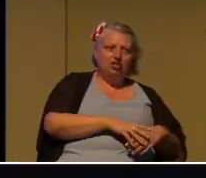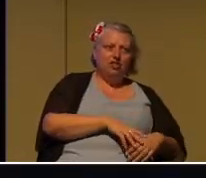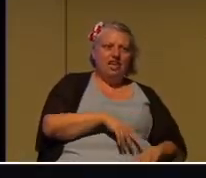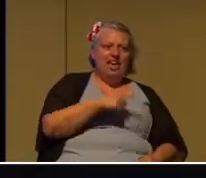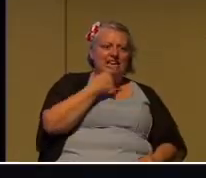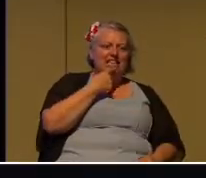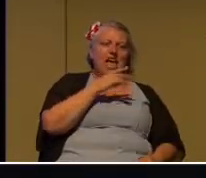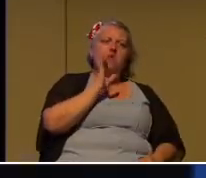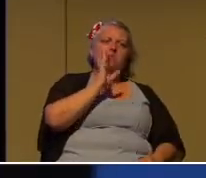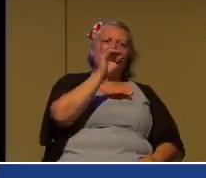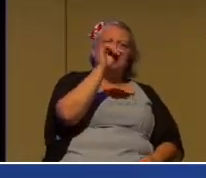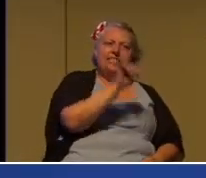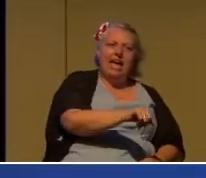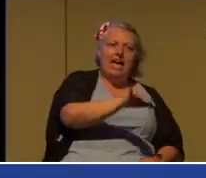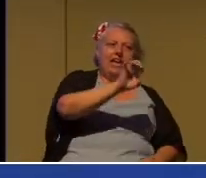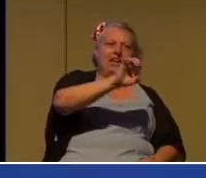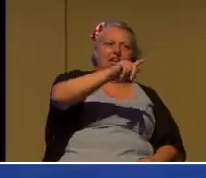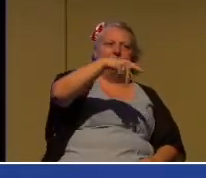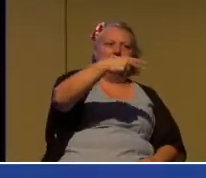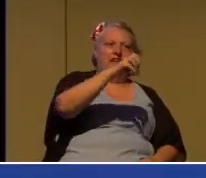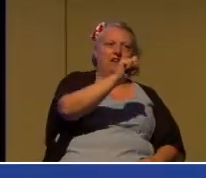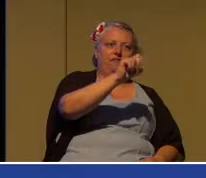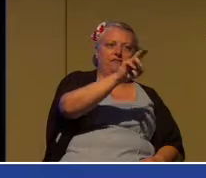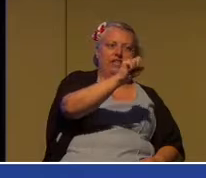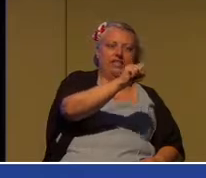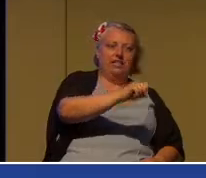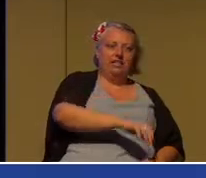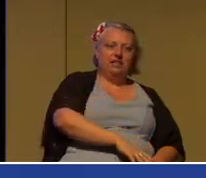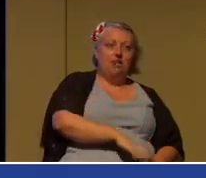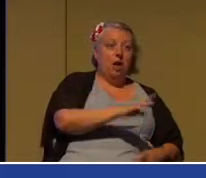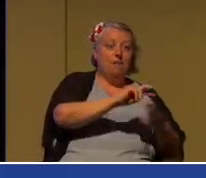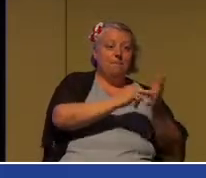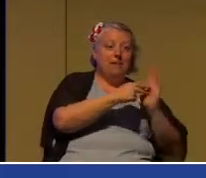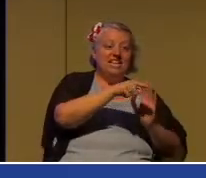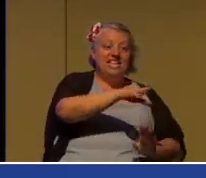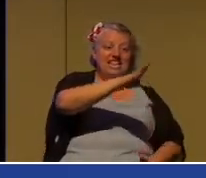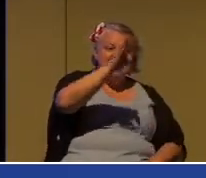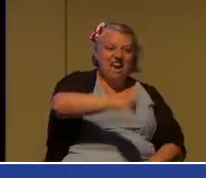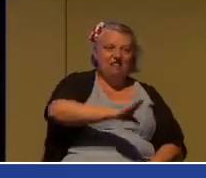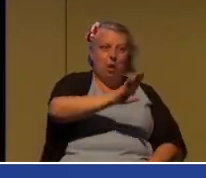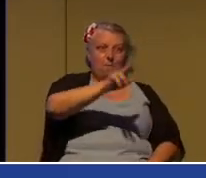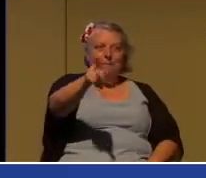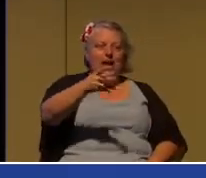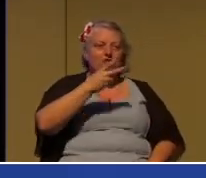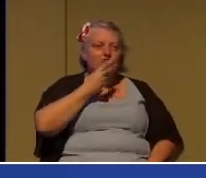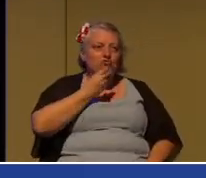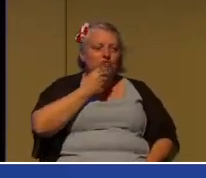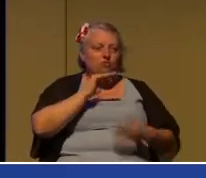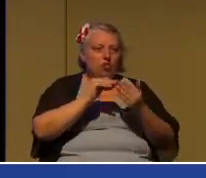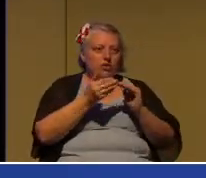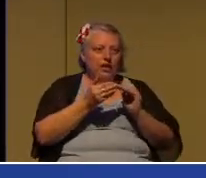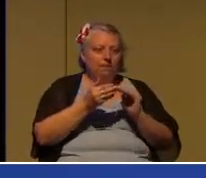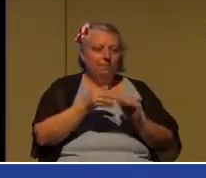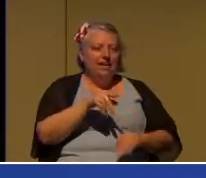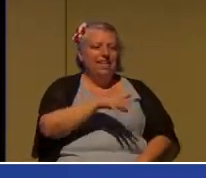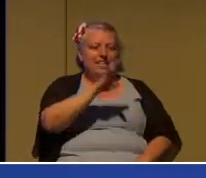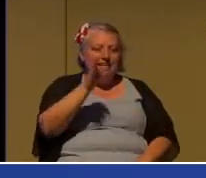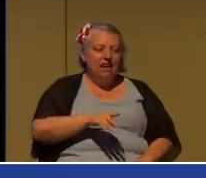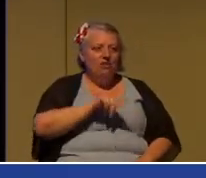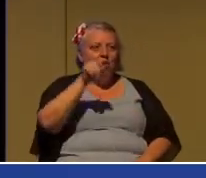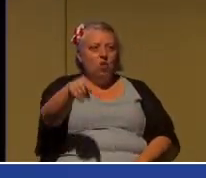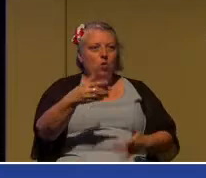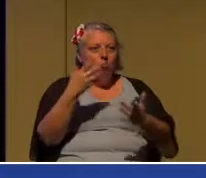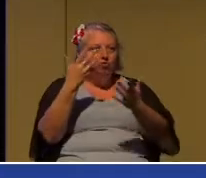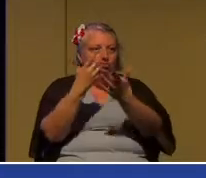He would have never been in prison for X numbers of years. And who remembers what he did while he was in prison?